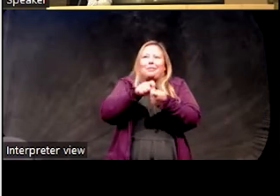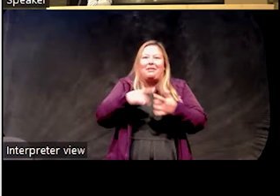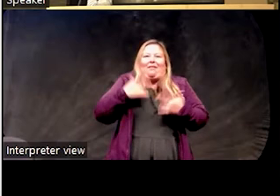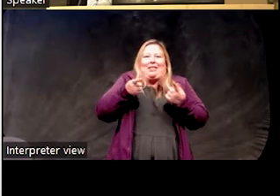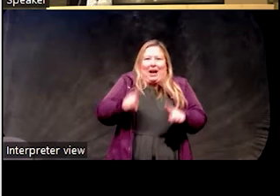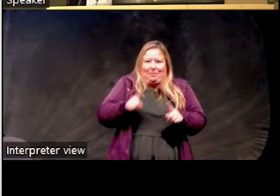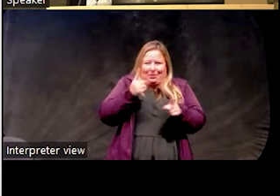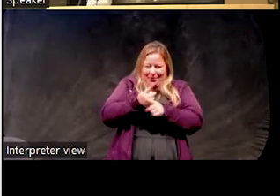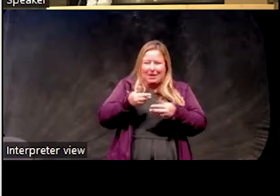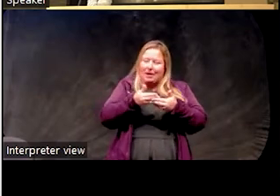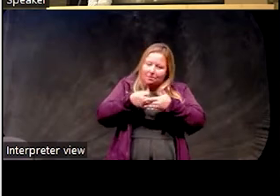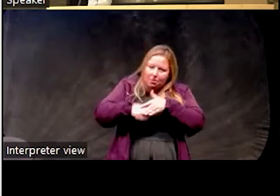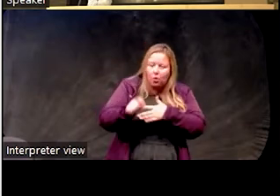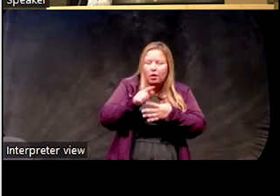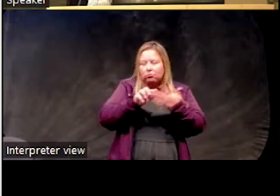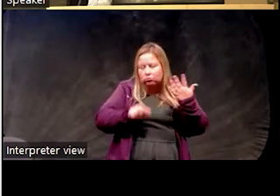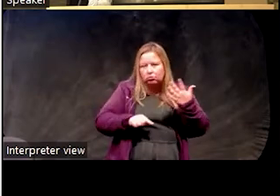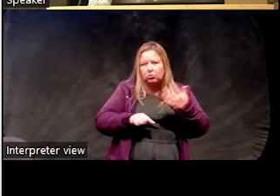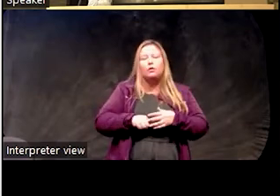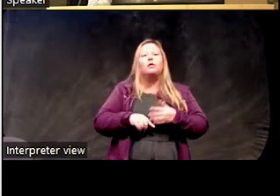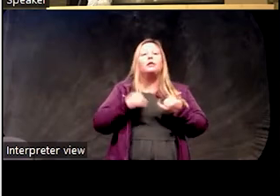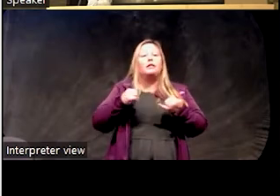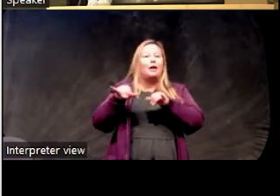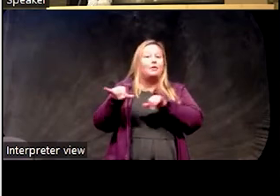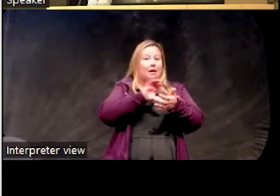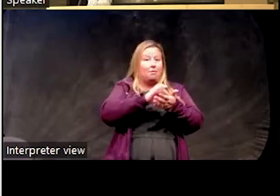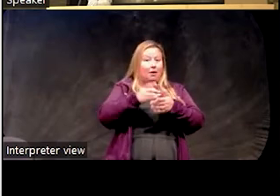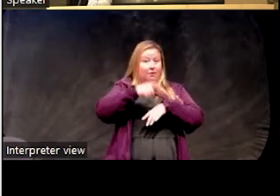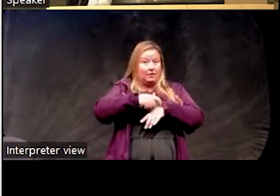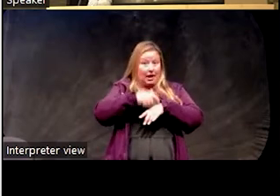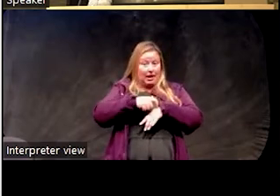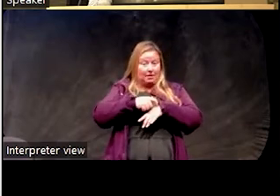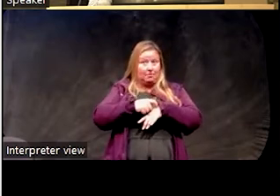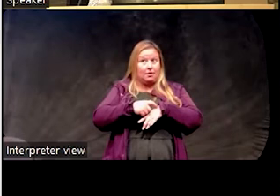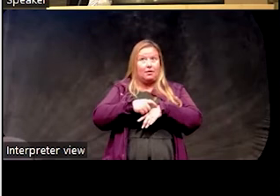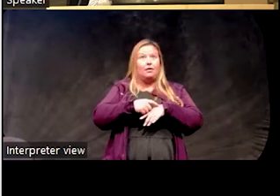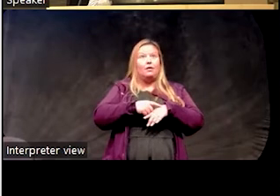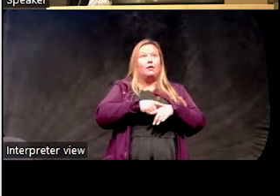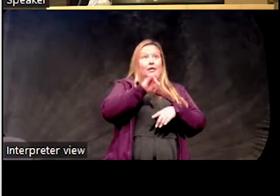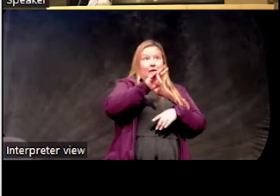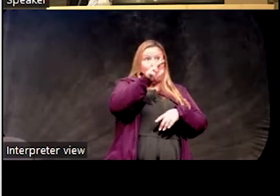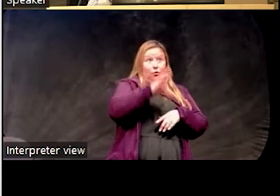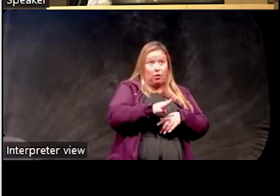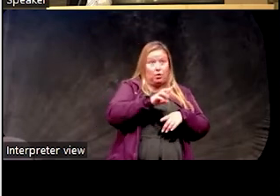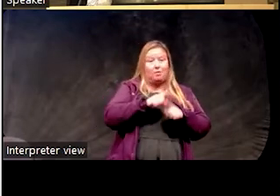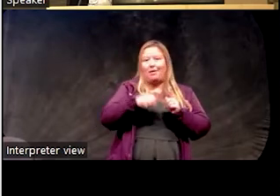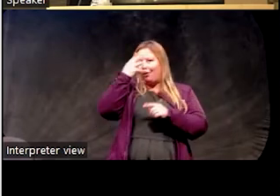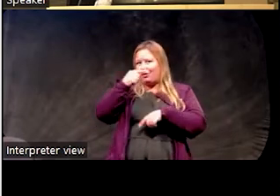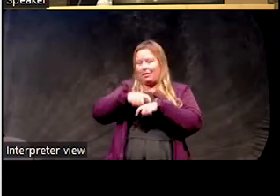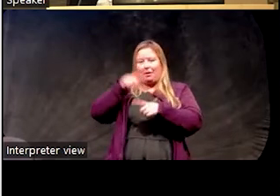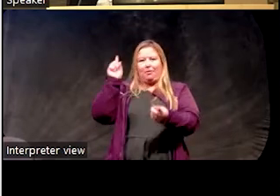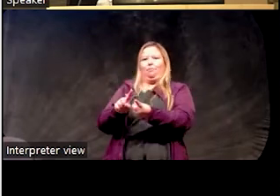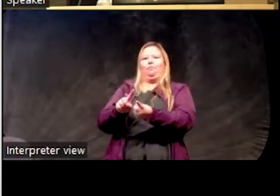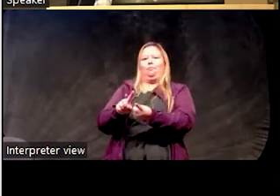type of event that triggers acute insomnia. And now they're in bed the same amount of time. Their sleep time has drastically decreased.